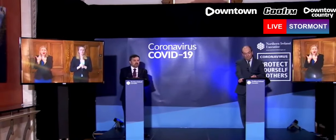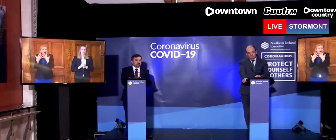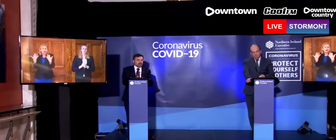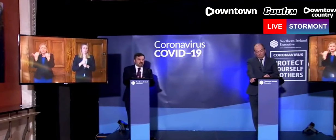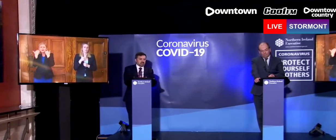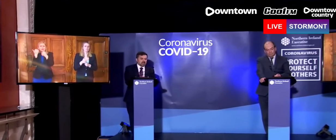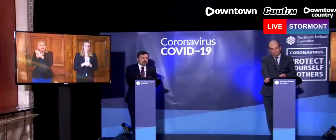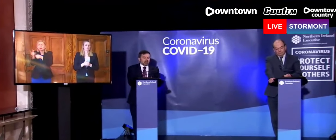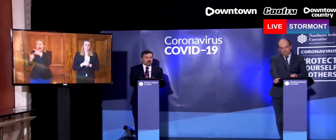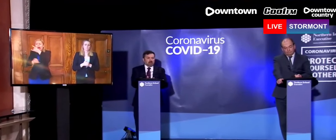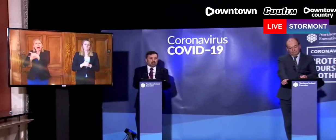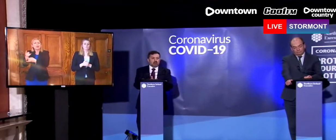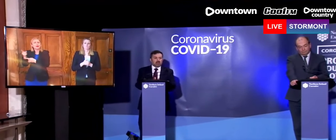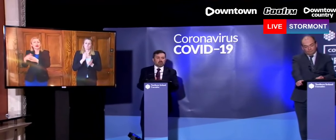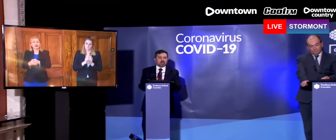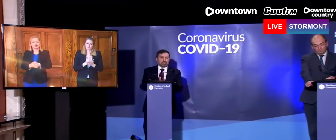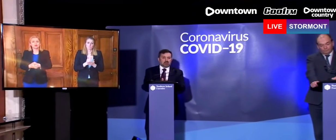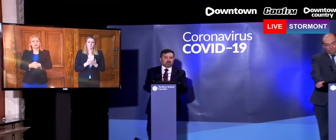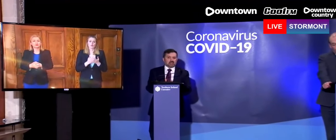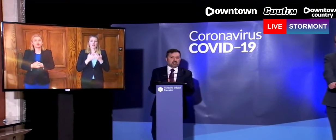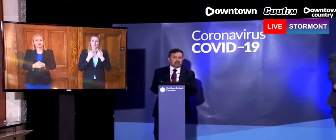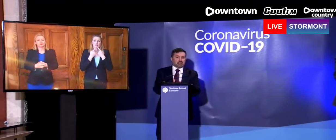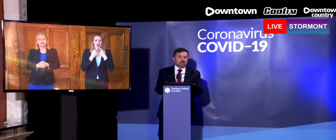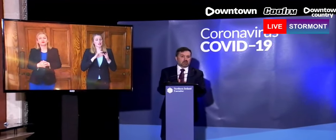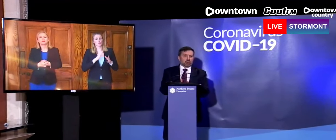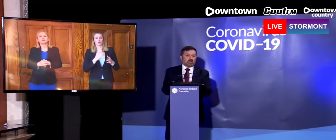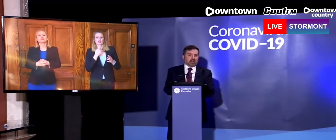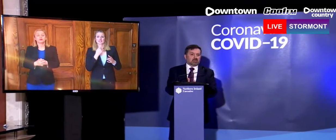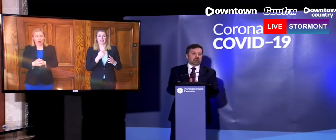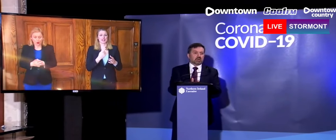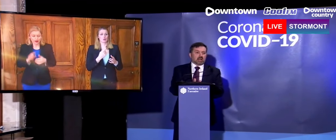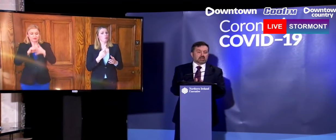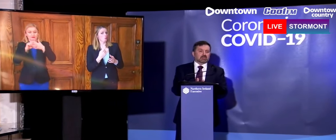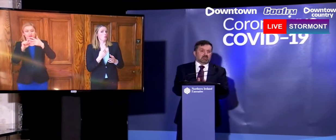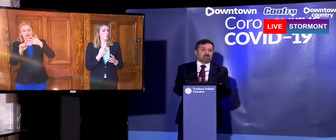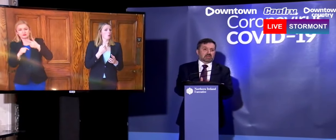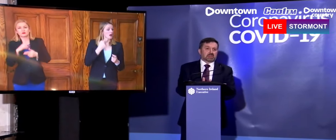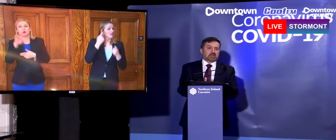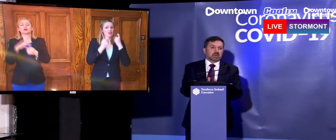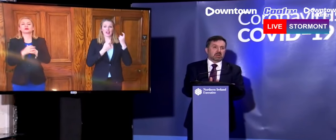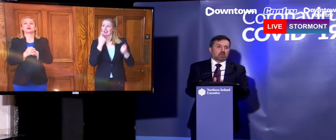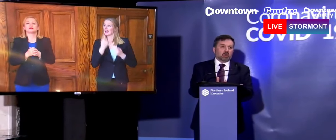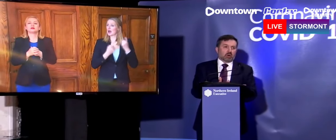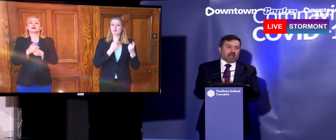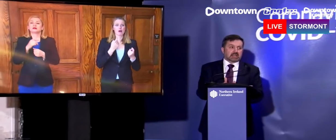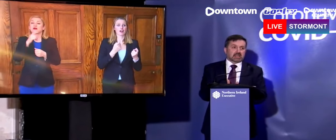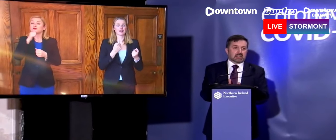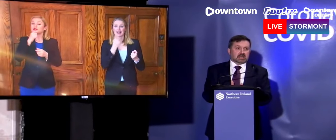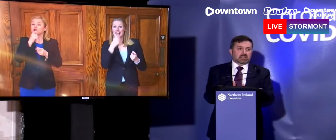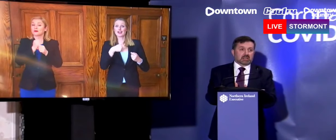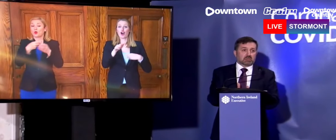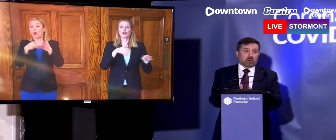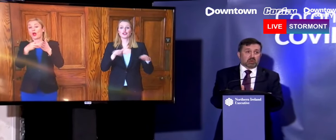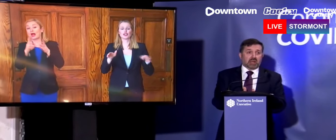regards to the messaging, I don't want to put out a message here today that we're thinking about relaxing some of the measures when we're actually